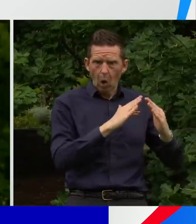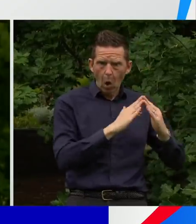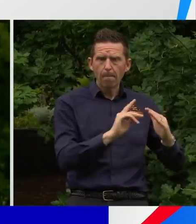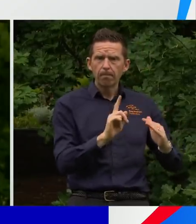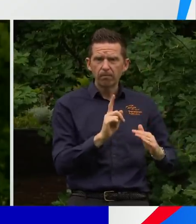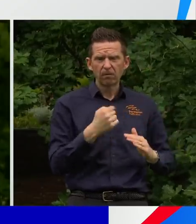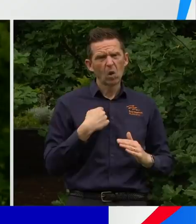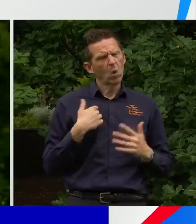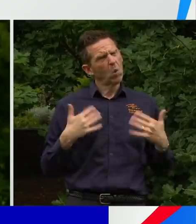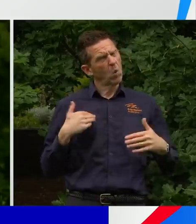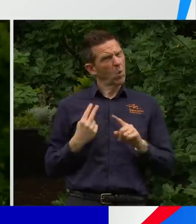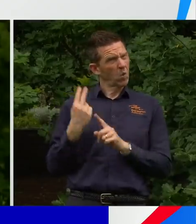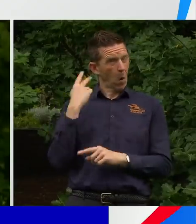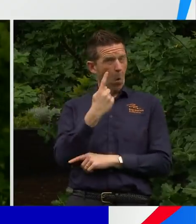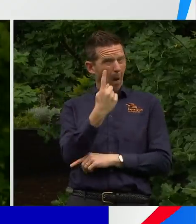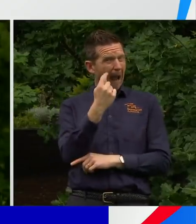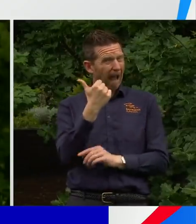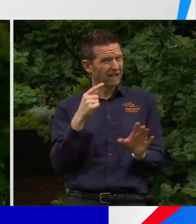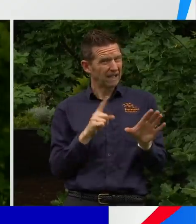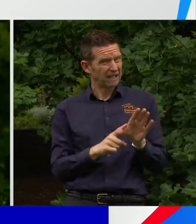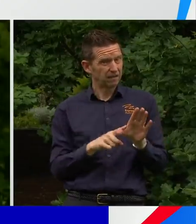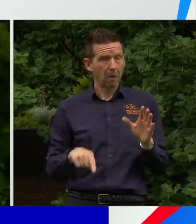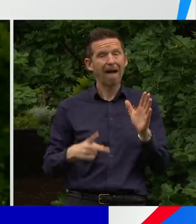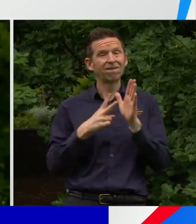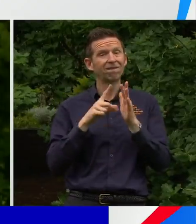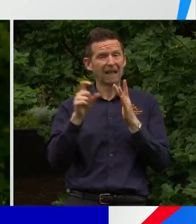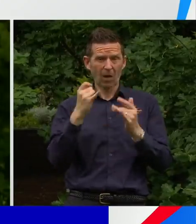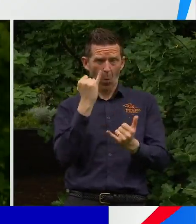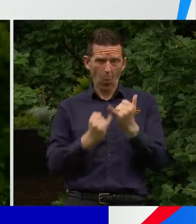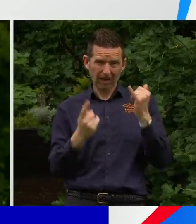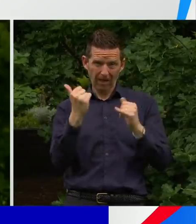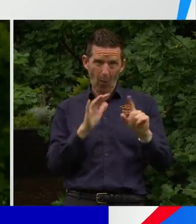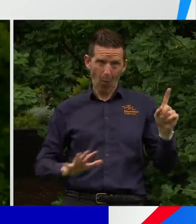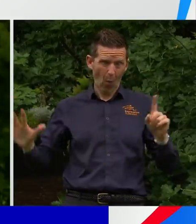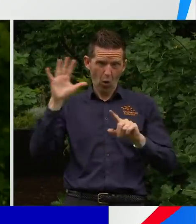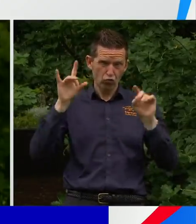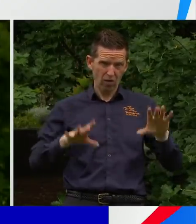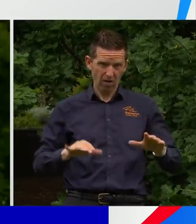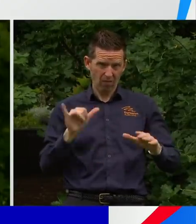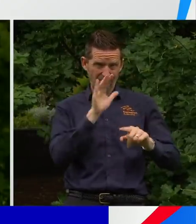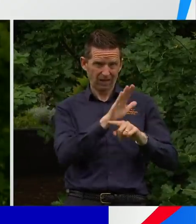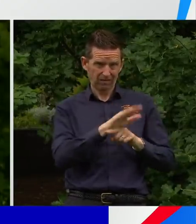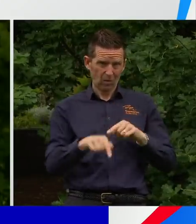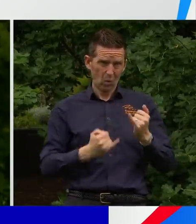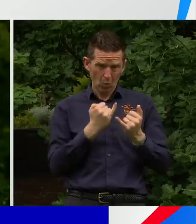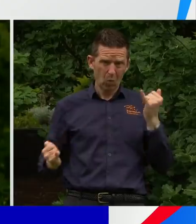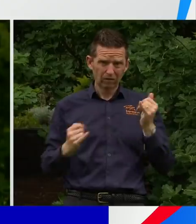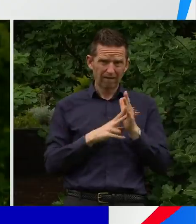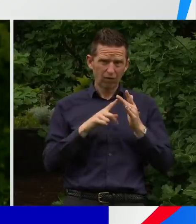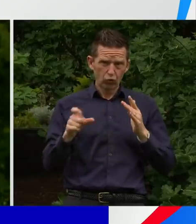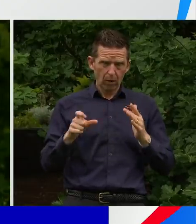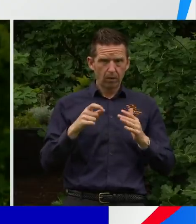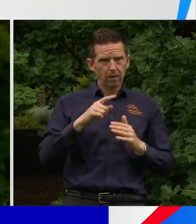and a half, maybe more than anything, and maybe in Victoria more than anywhere else is the way that we've thought about all